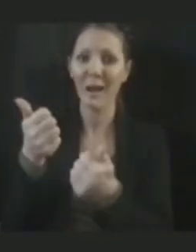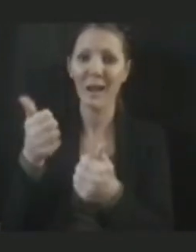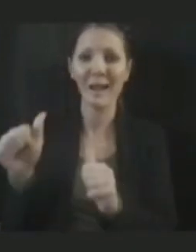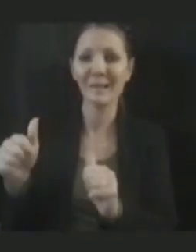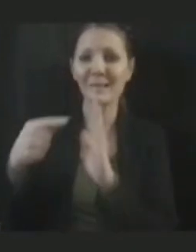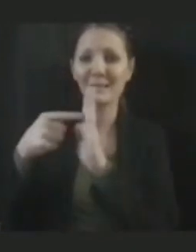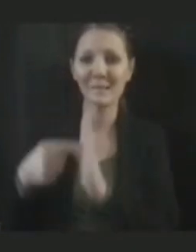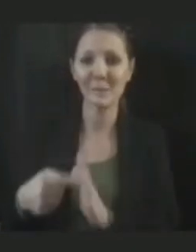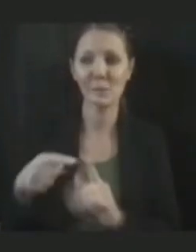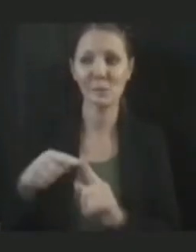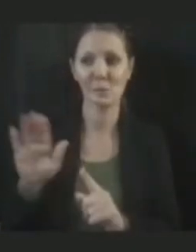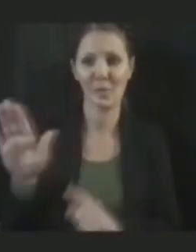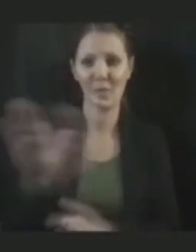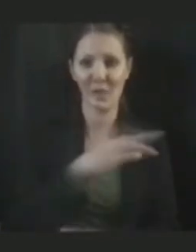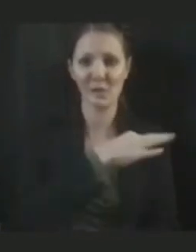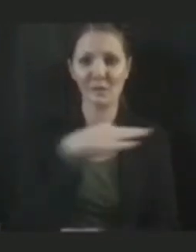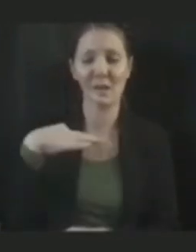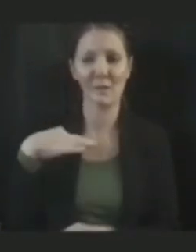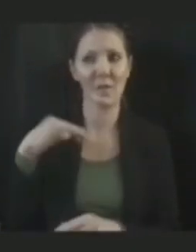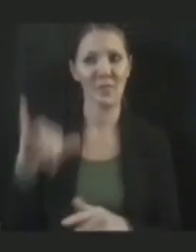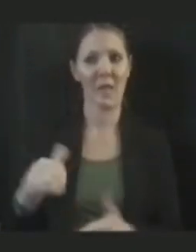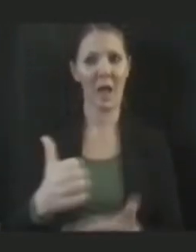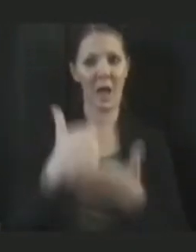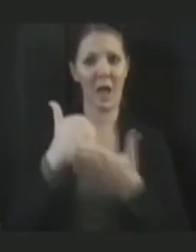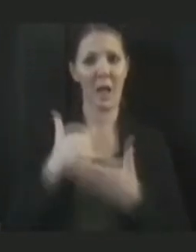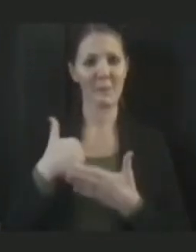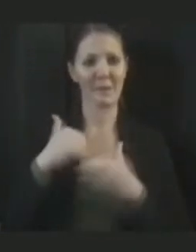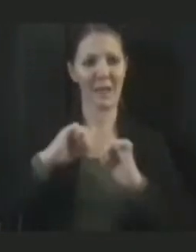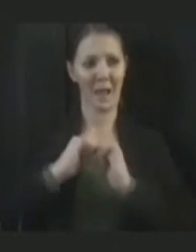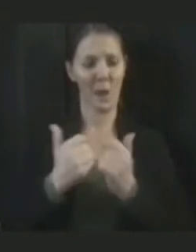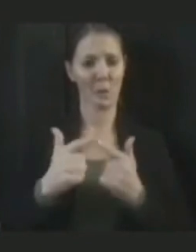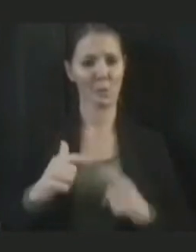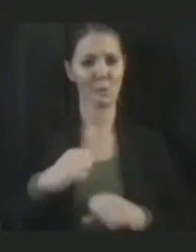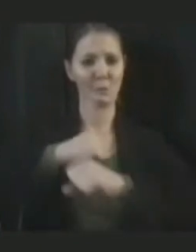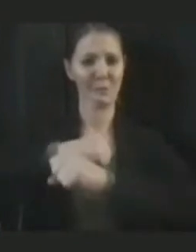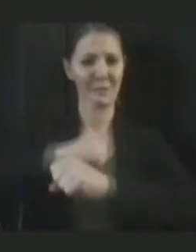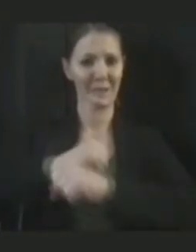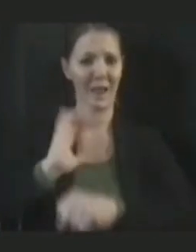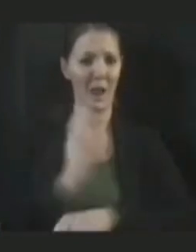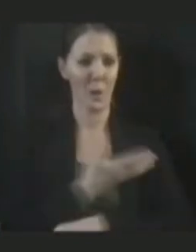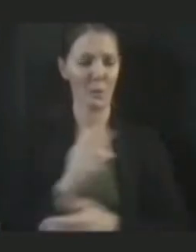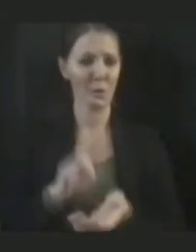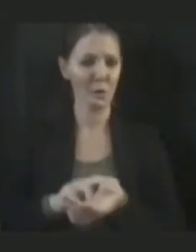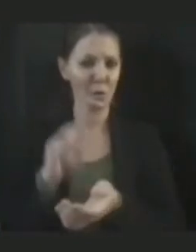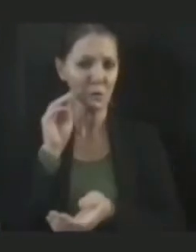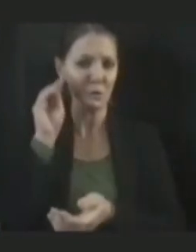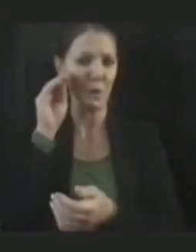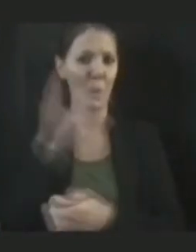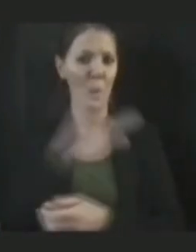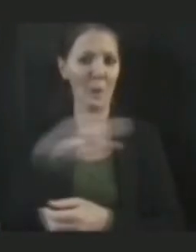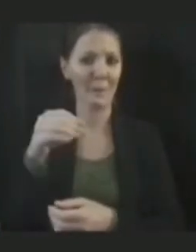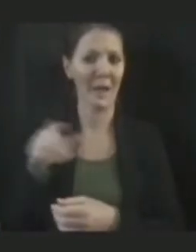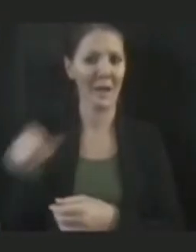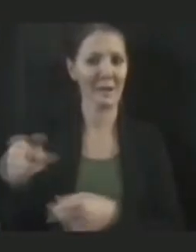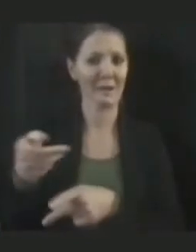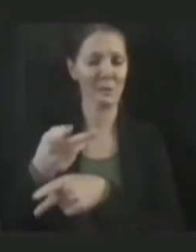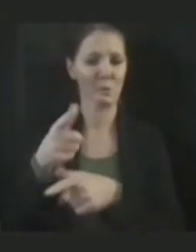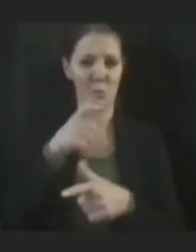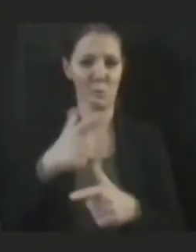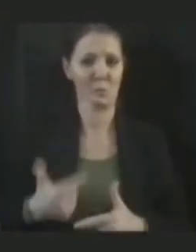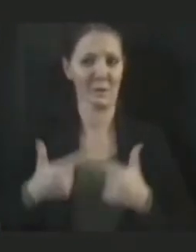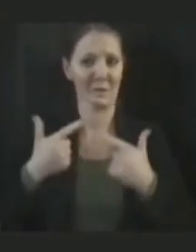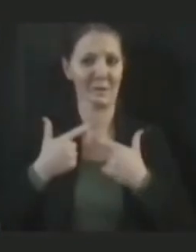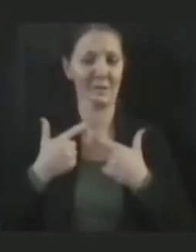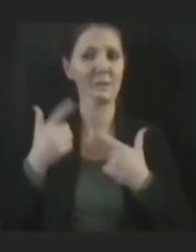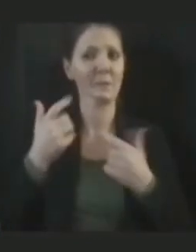really helps us protect our nursing home and long-term care residents if visitors are also fully vaccinated and boosted. So I